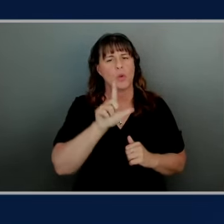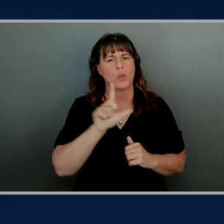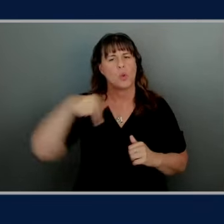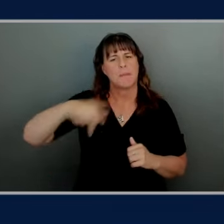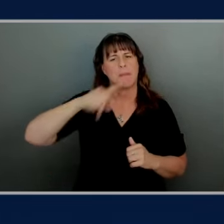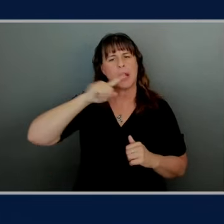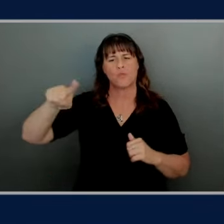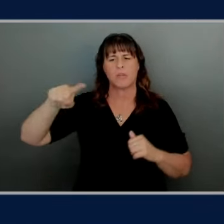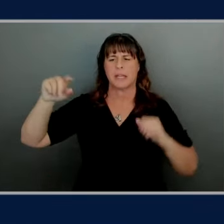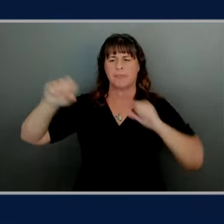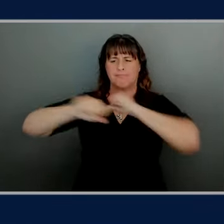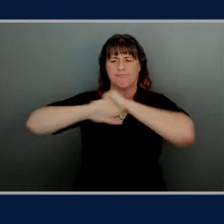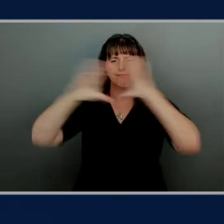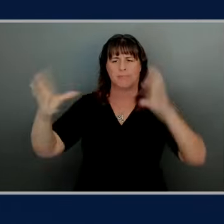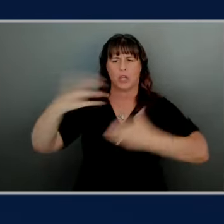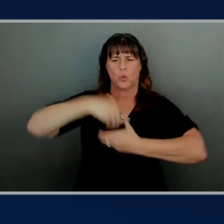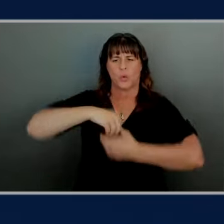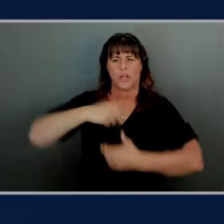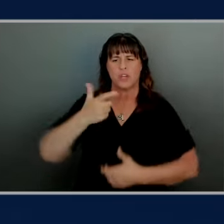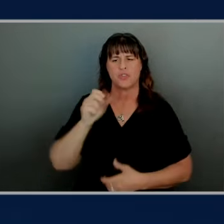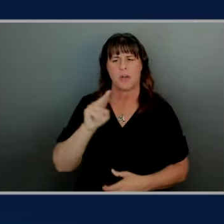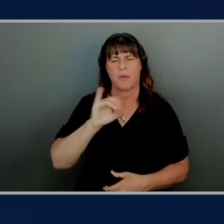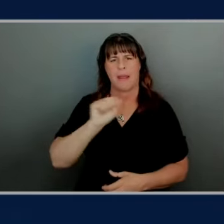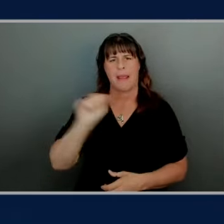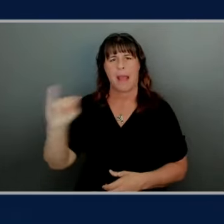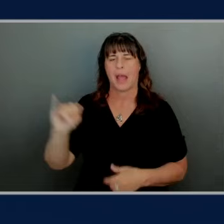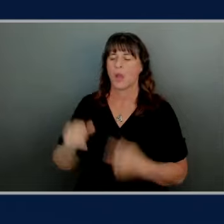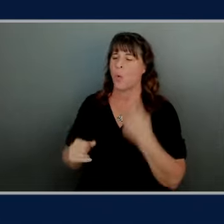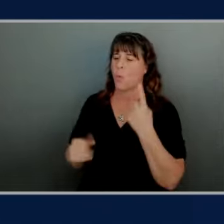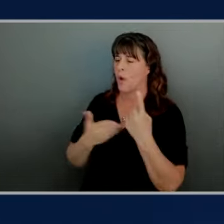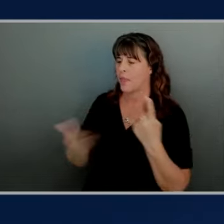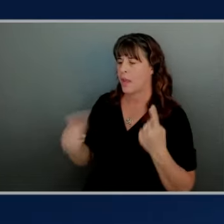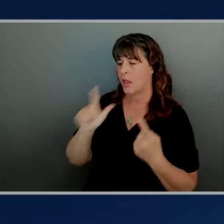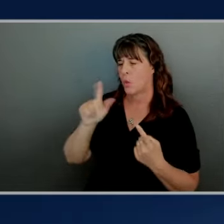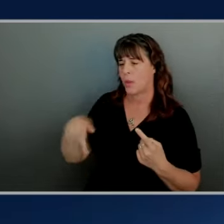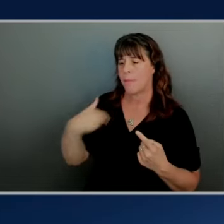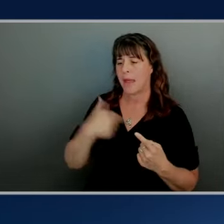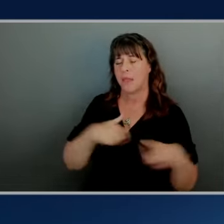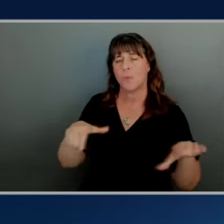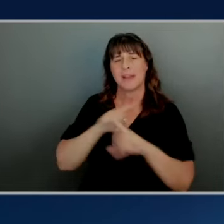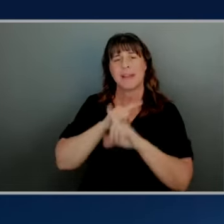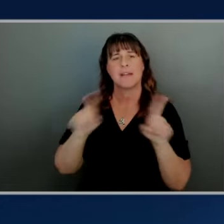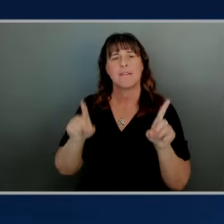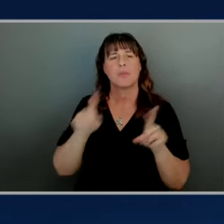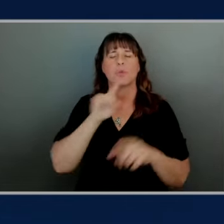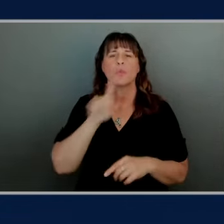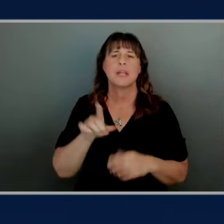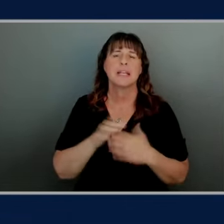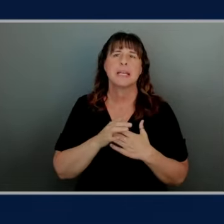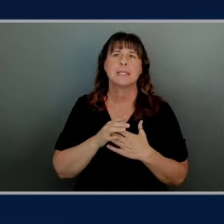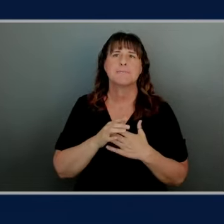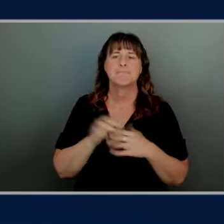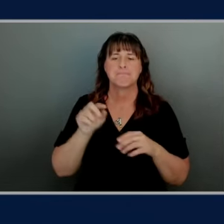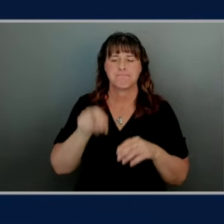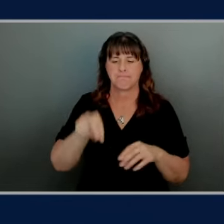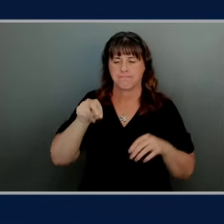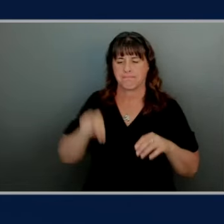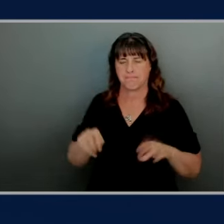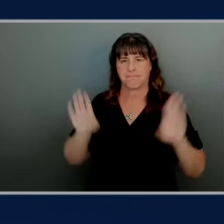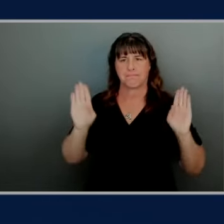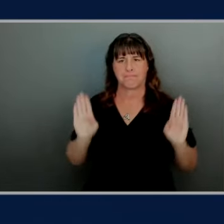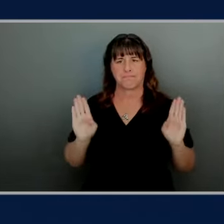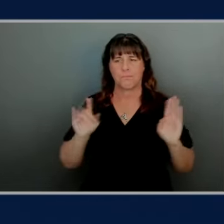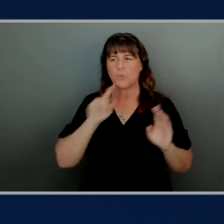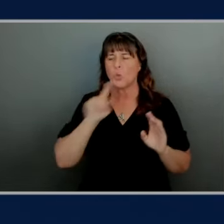generative AI yeah one of the things at lonely planet that I think we did differently was really taking a step back getting out